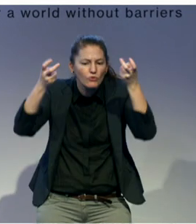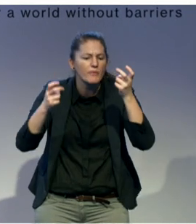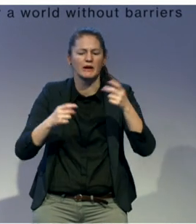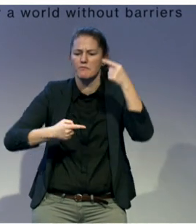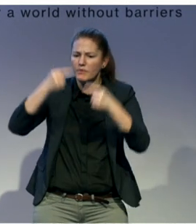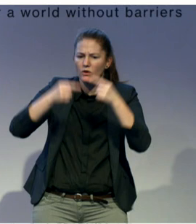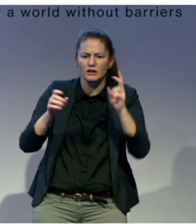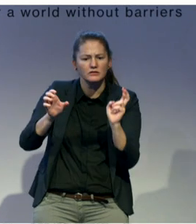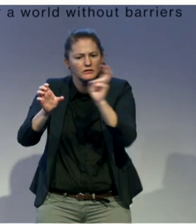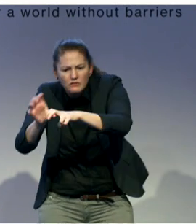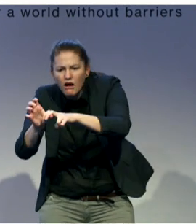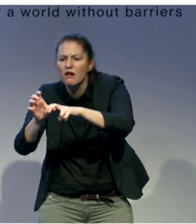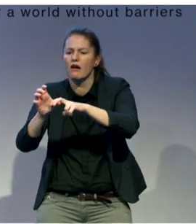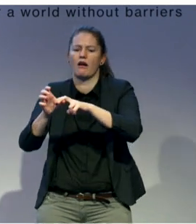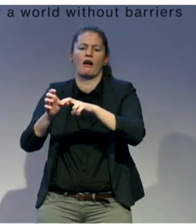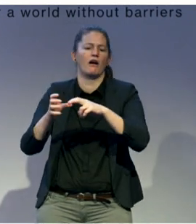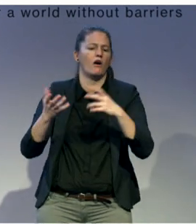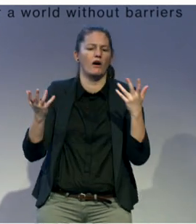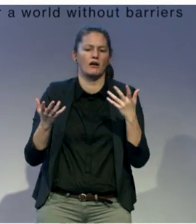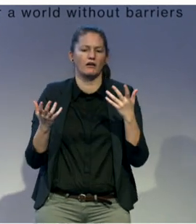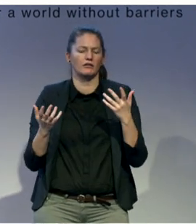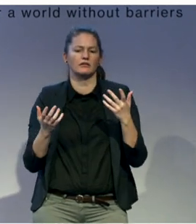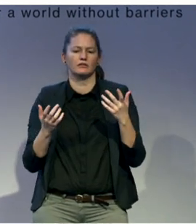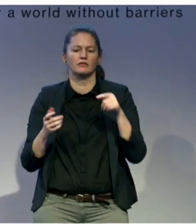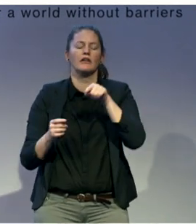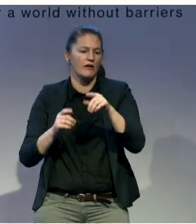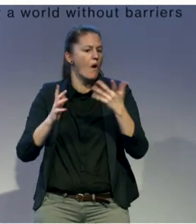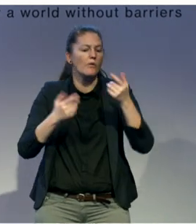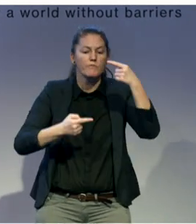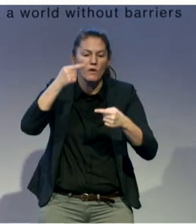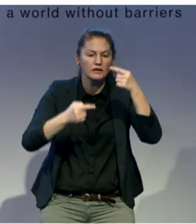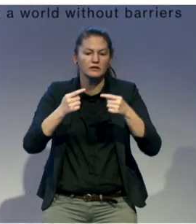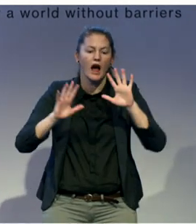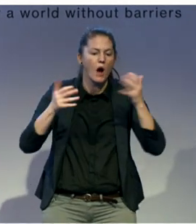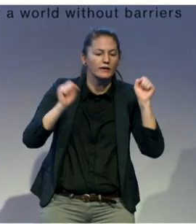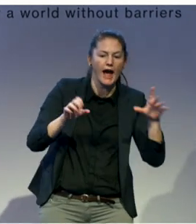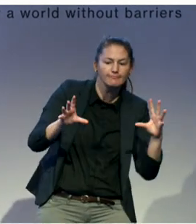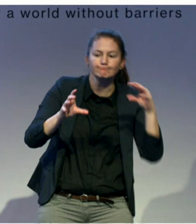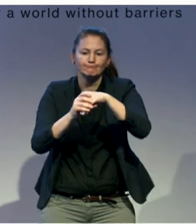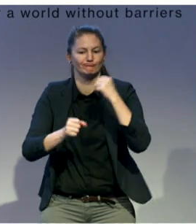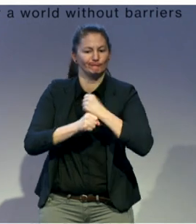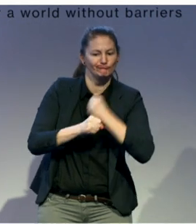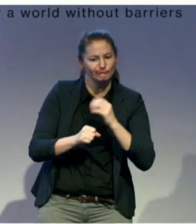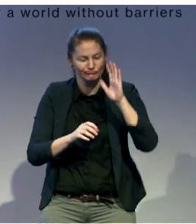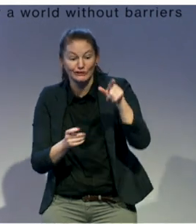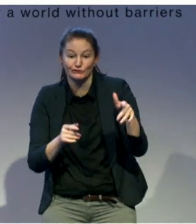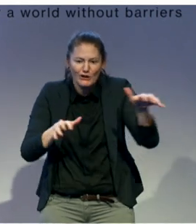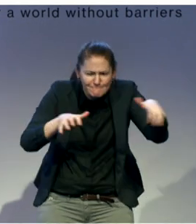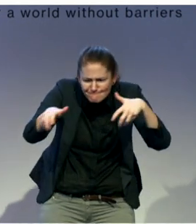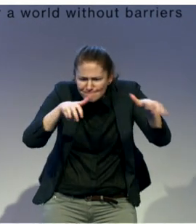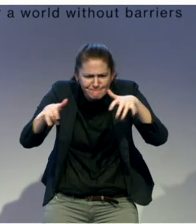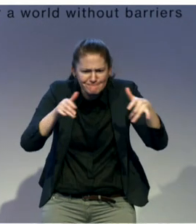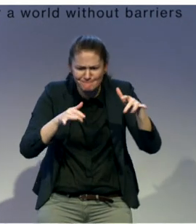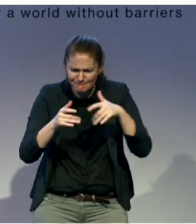study on the accessibility of voter stations. And we've consolidated all of that to help us actually